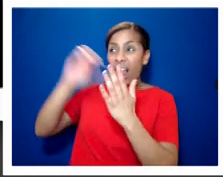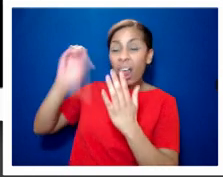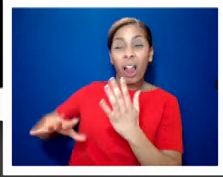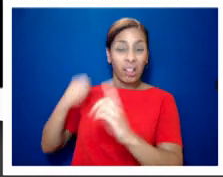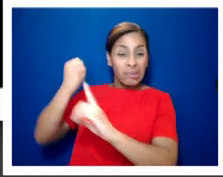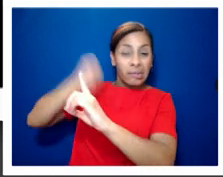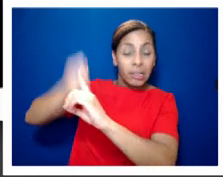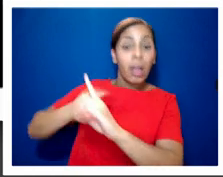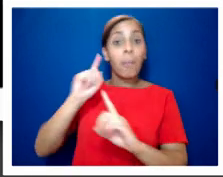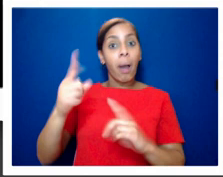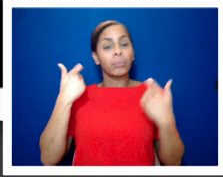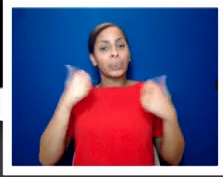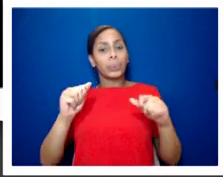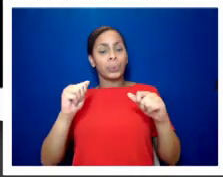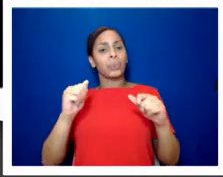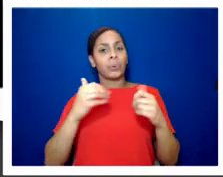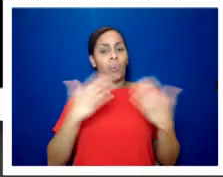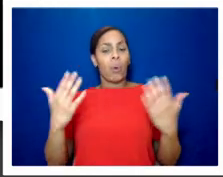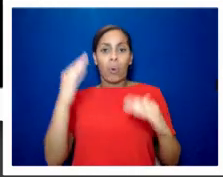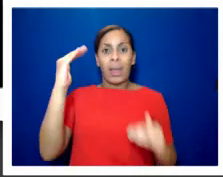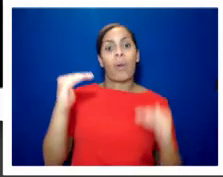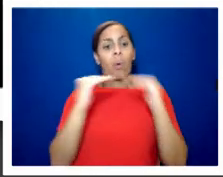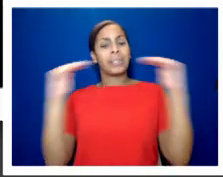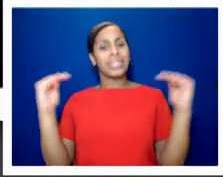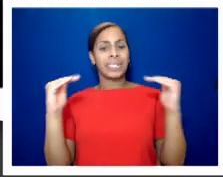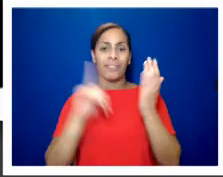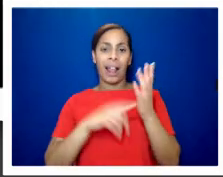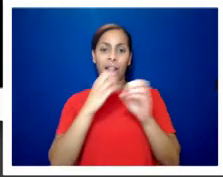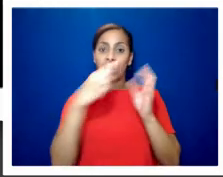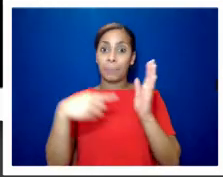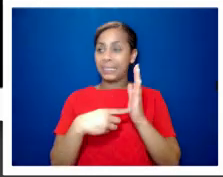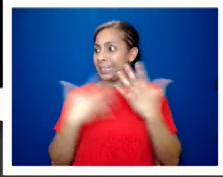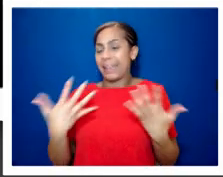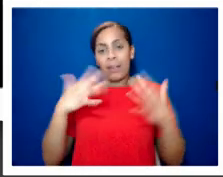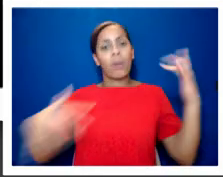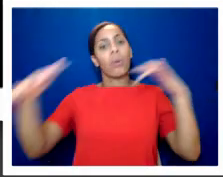you couldn't believe in yourself there was that moment that led me to where i am now